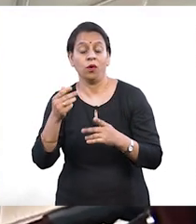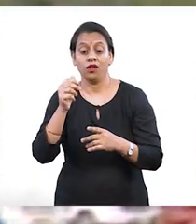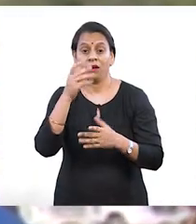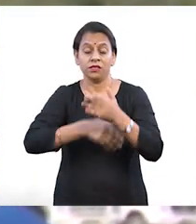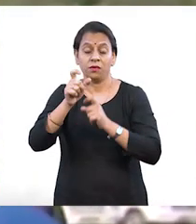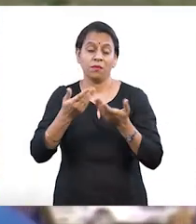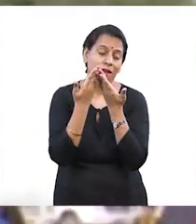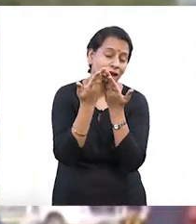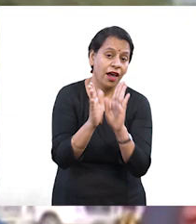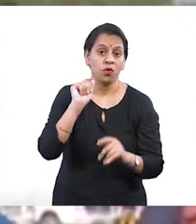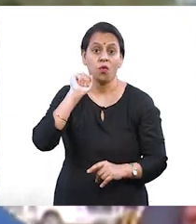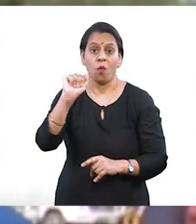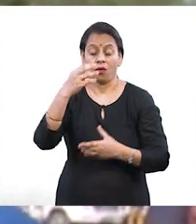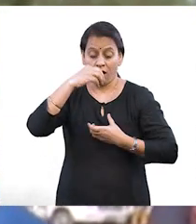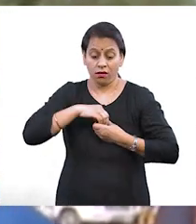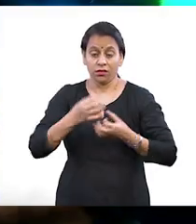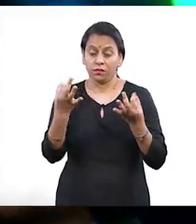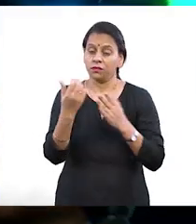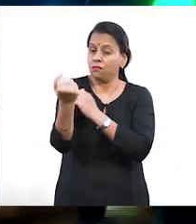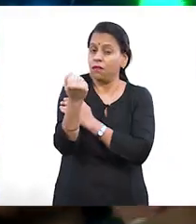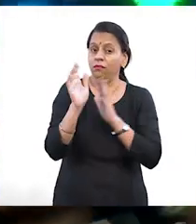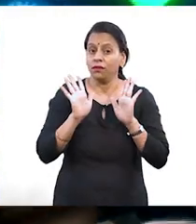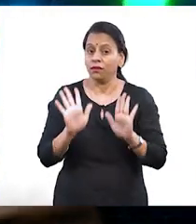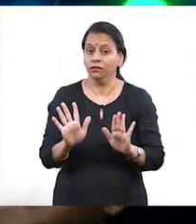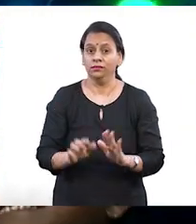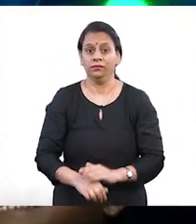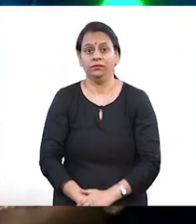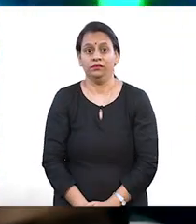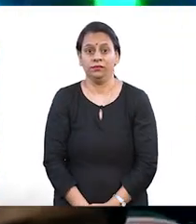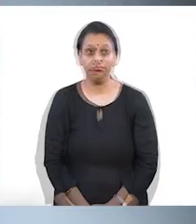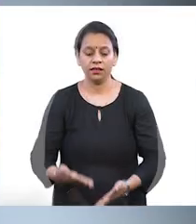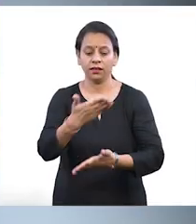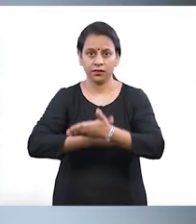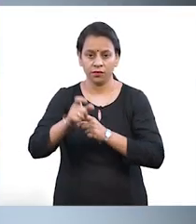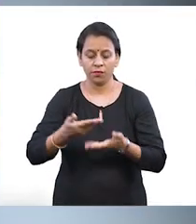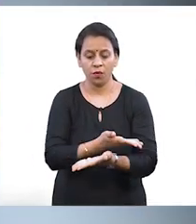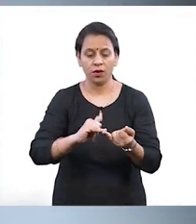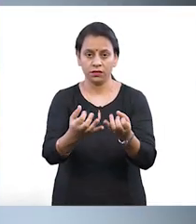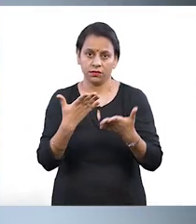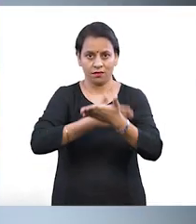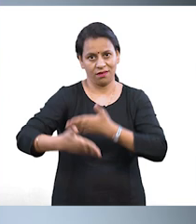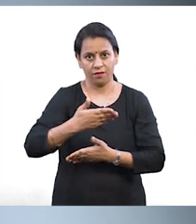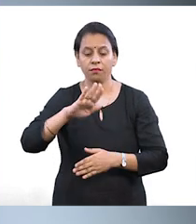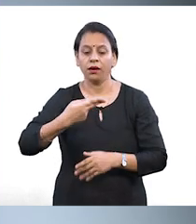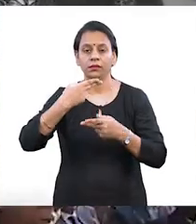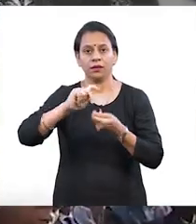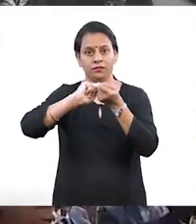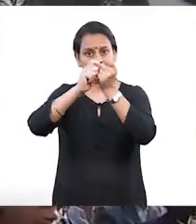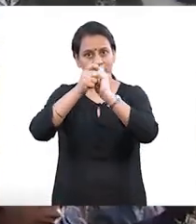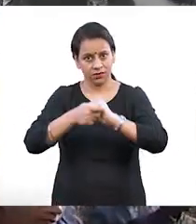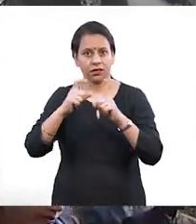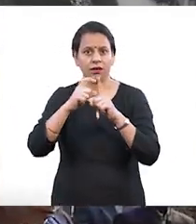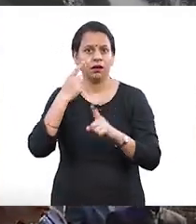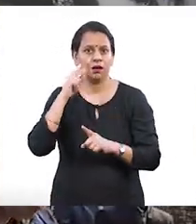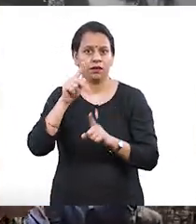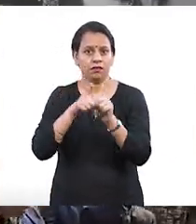eyes. But our interaction tells us the person has an extra power. In tune with his vision of considering, specially